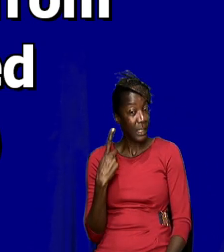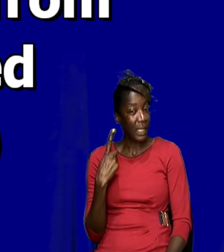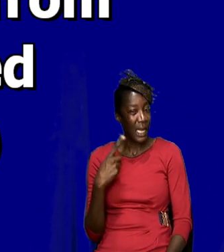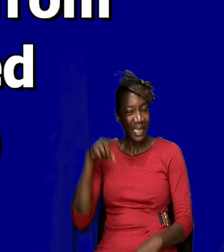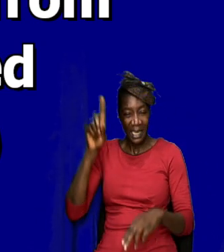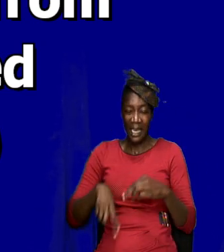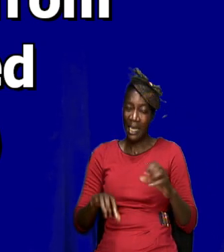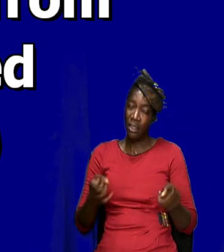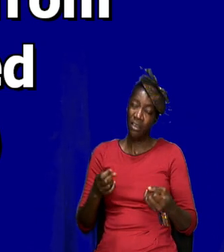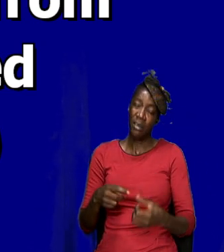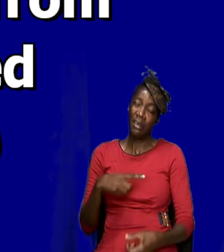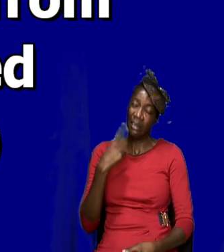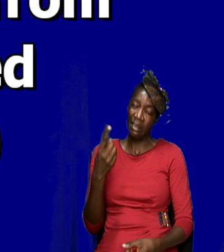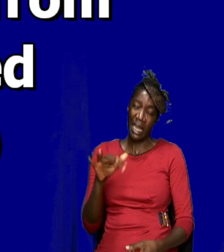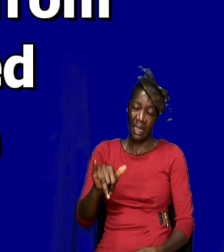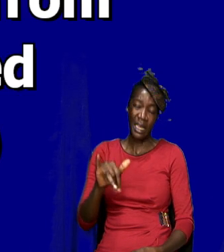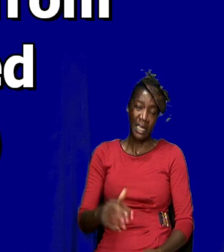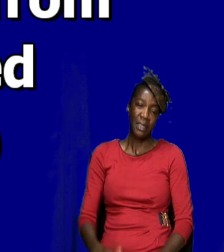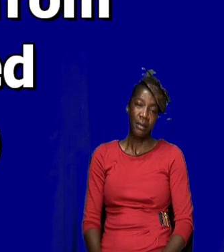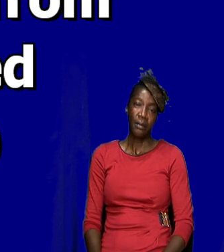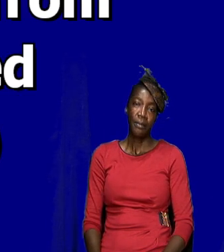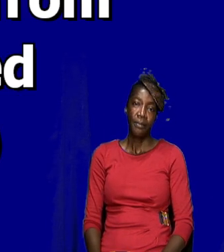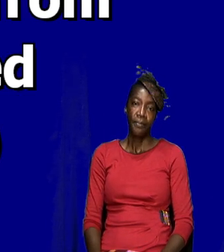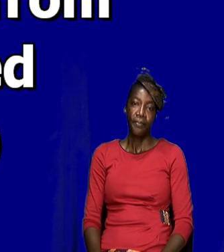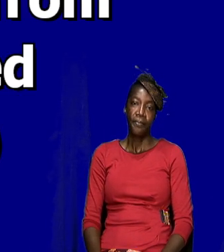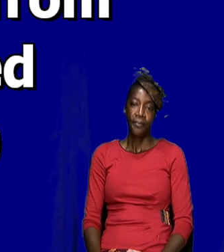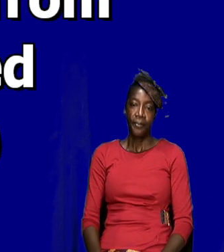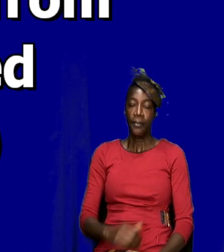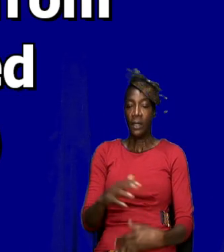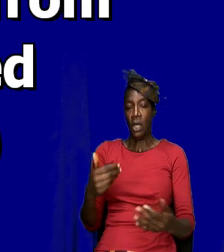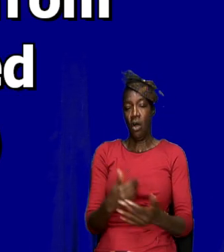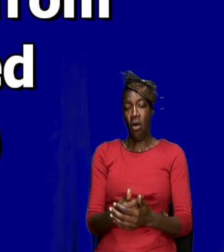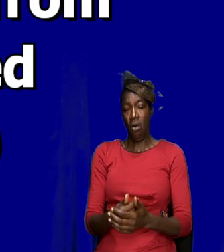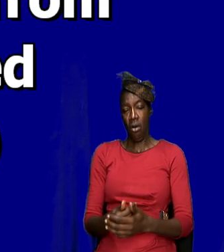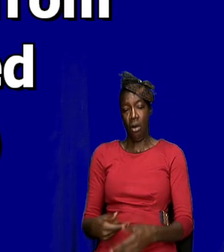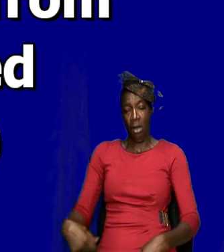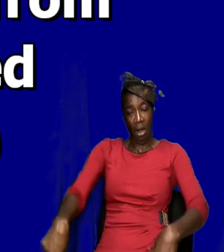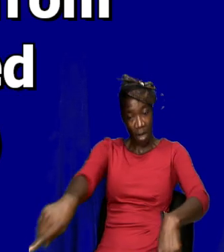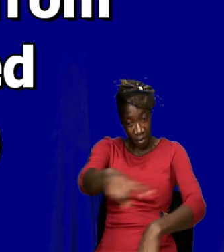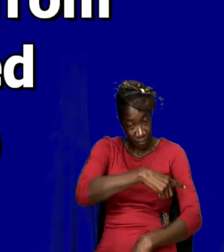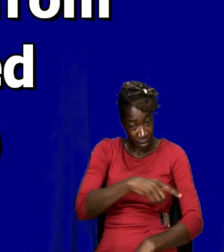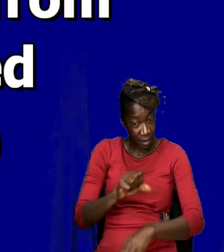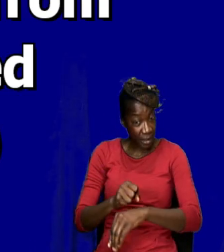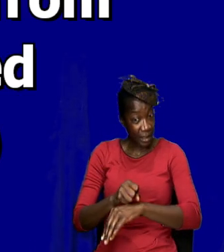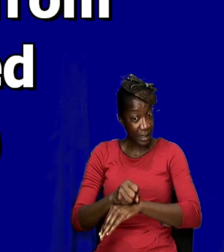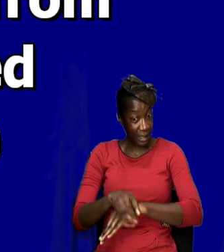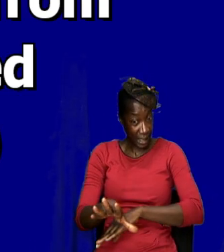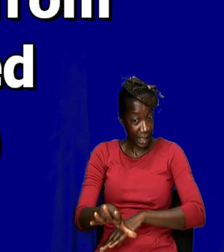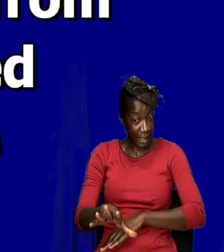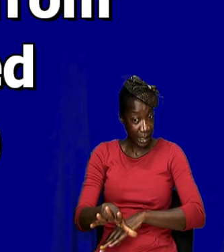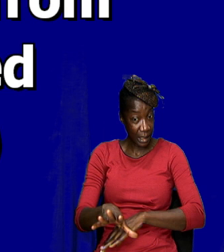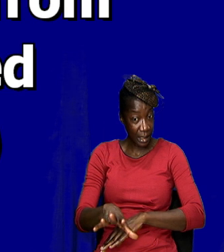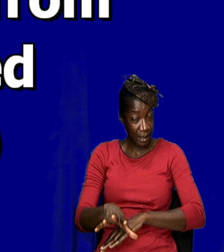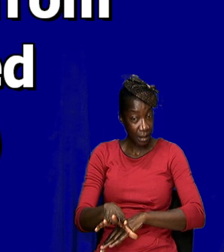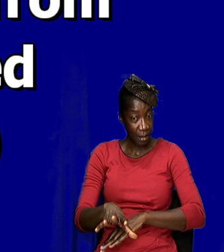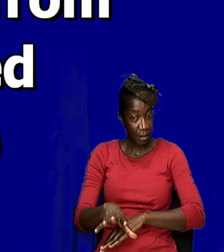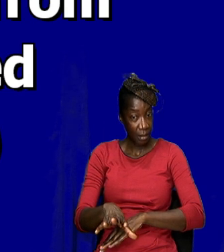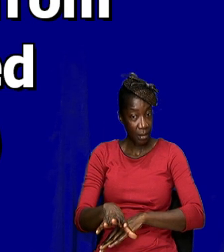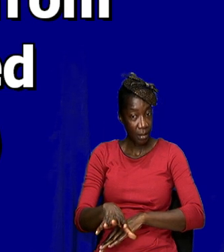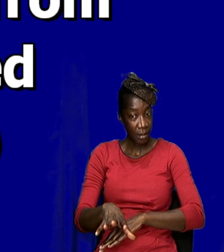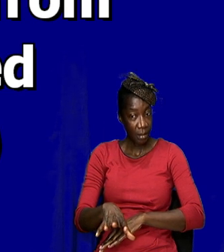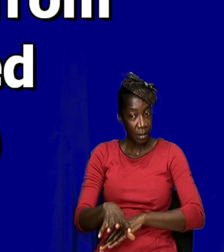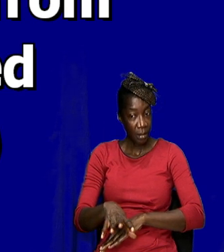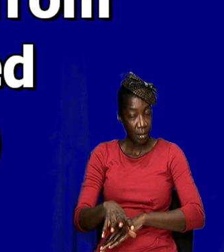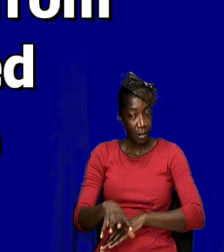can't just say that, you know, all of us were sent in the